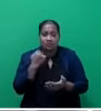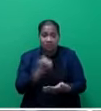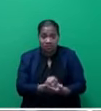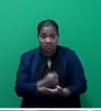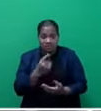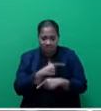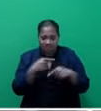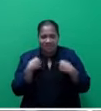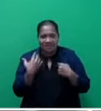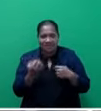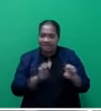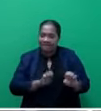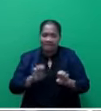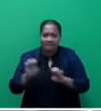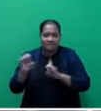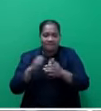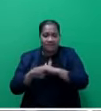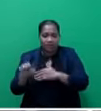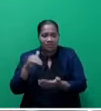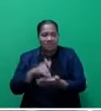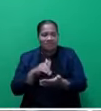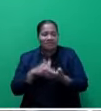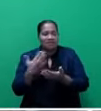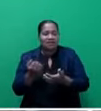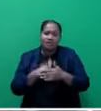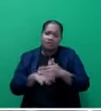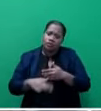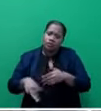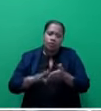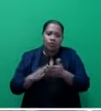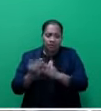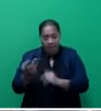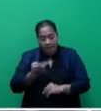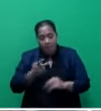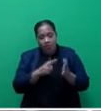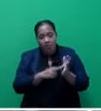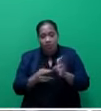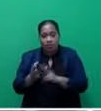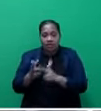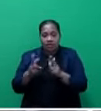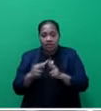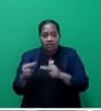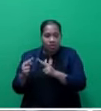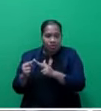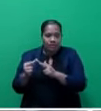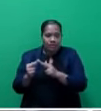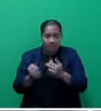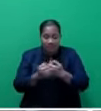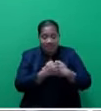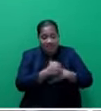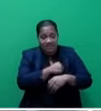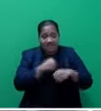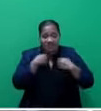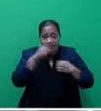we have evacuation centres readily available to every community, both rural and urban, for the safety of our people